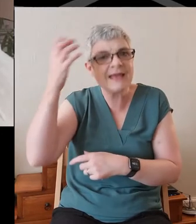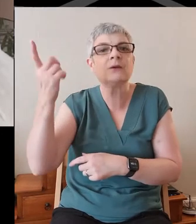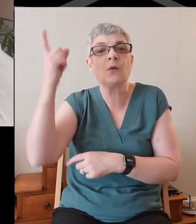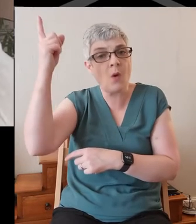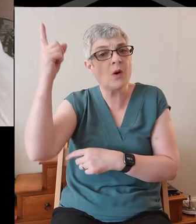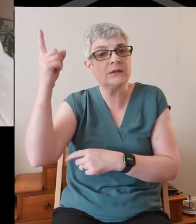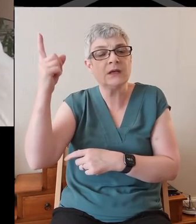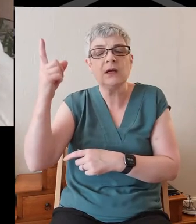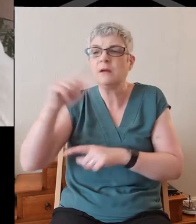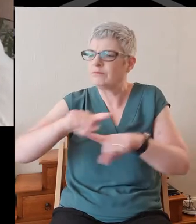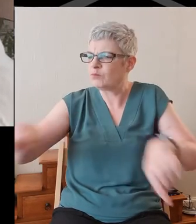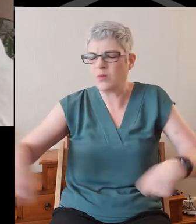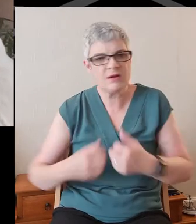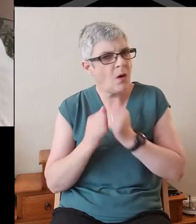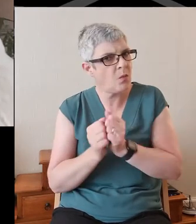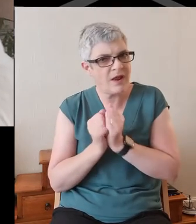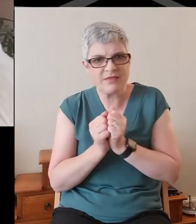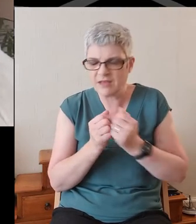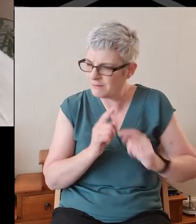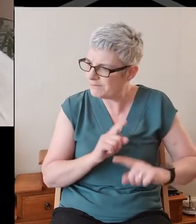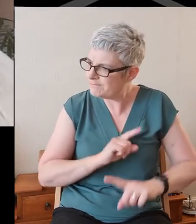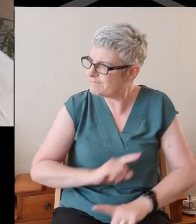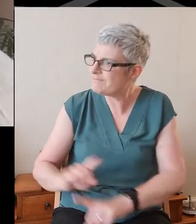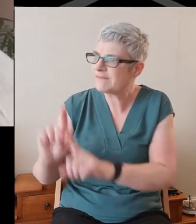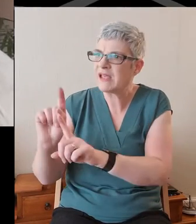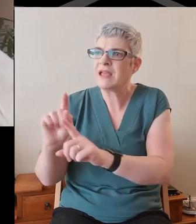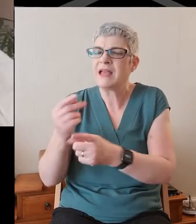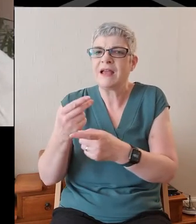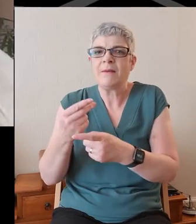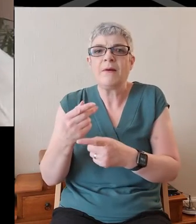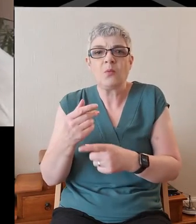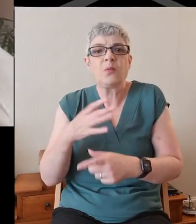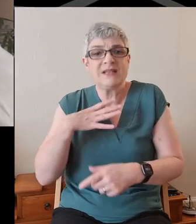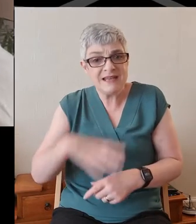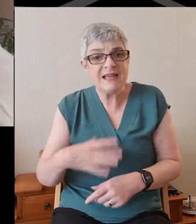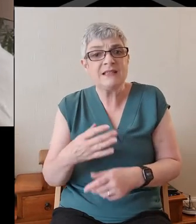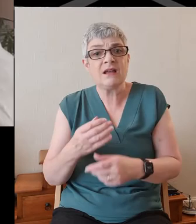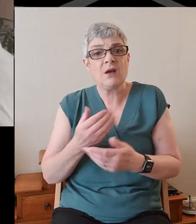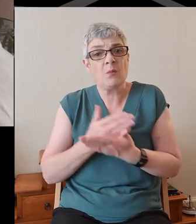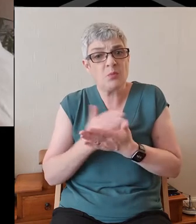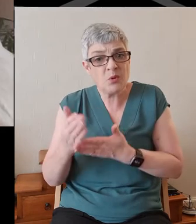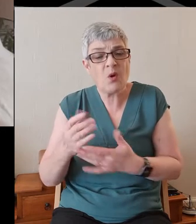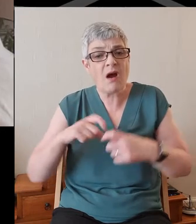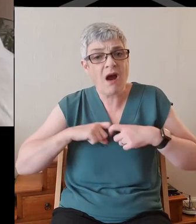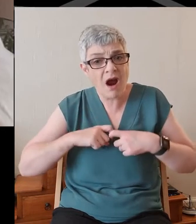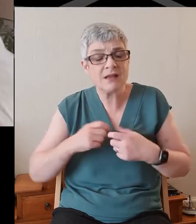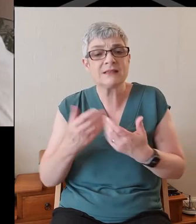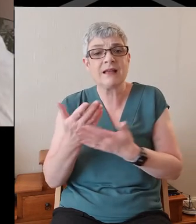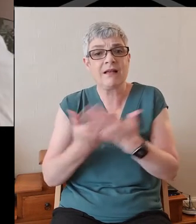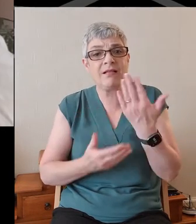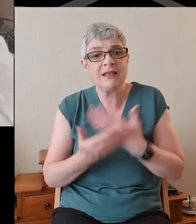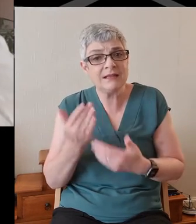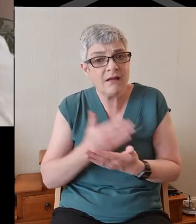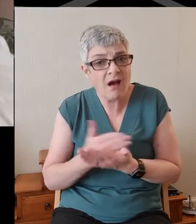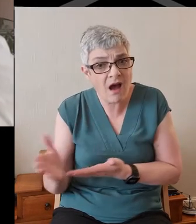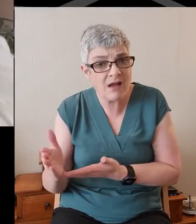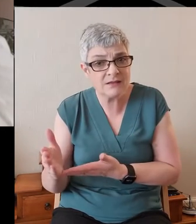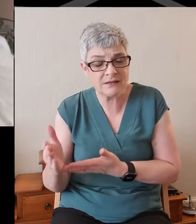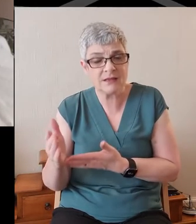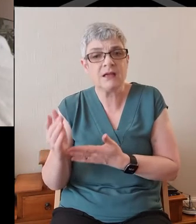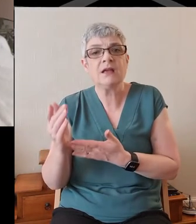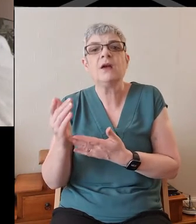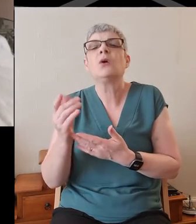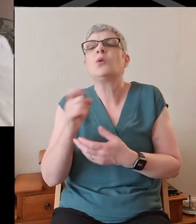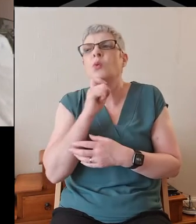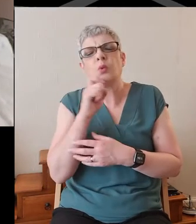unworthy to come into your presence if our hearts are not pure and if our hands are not clean. Who can enter the mountain